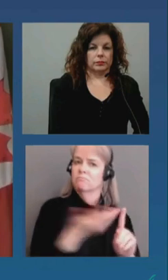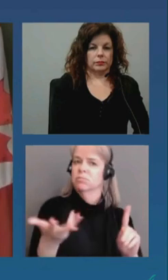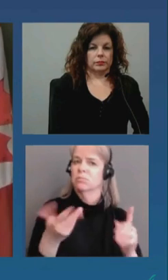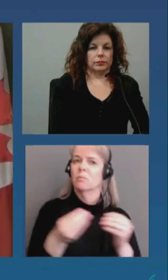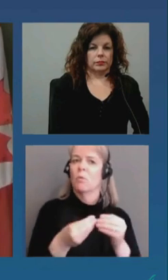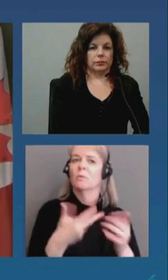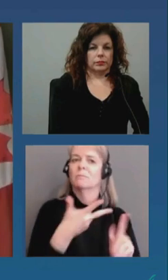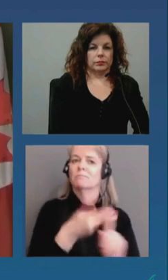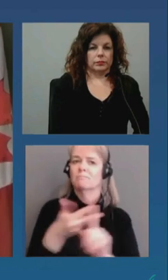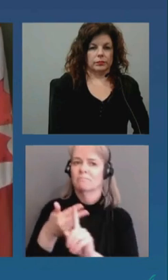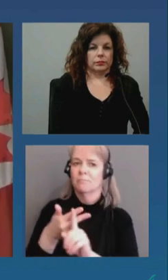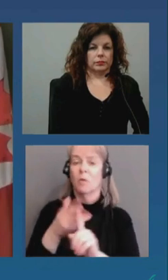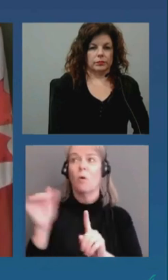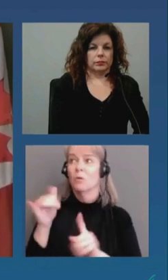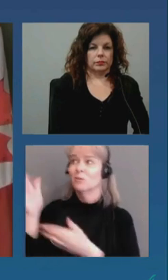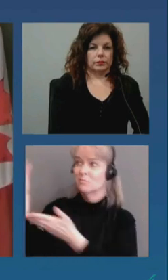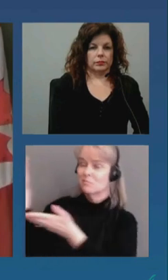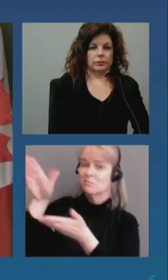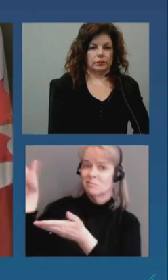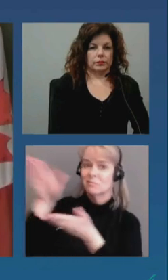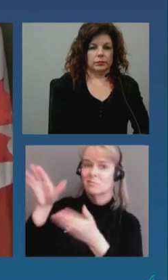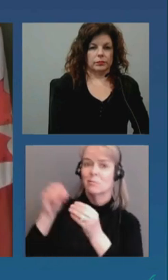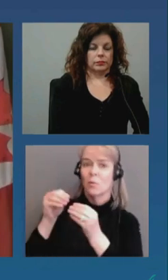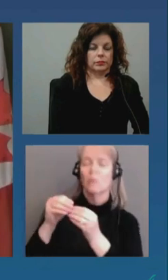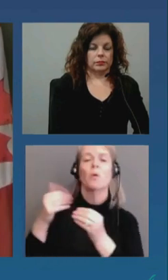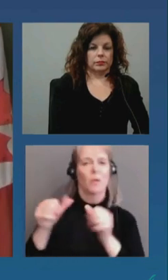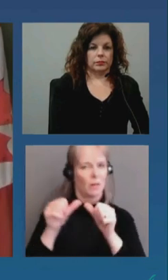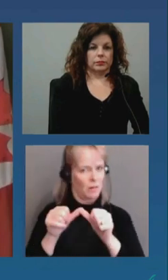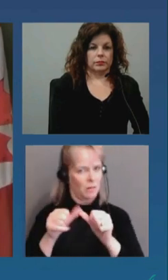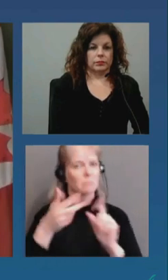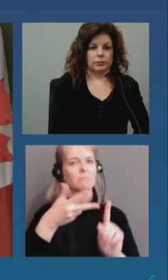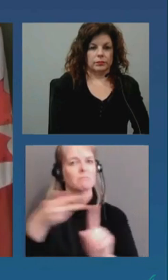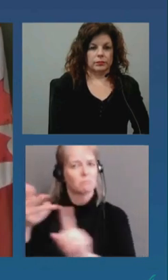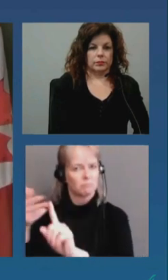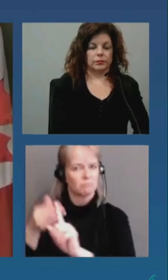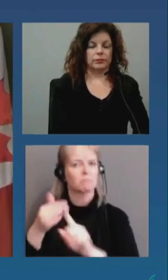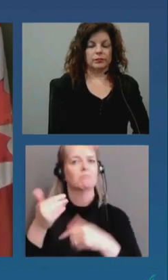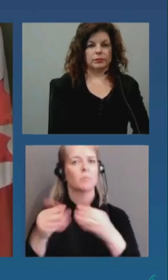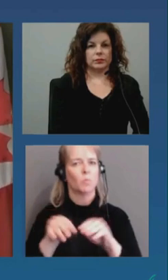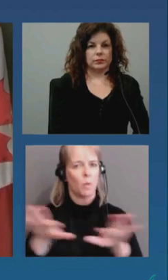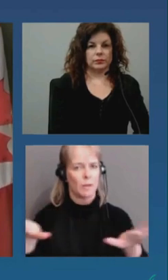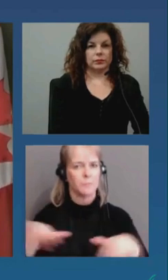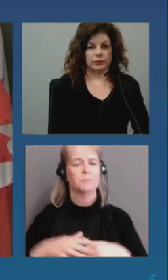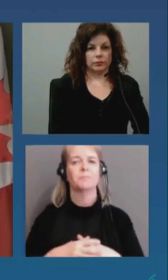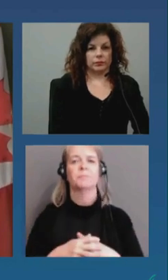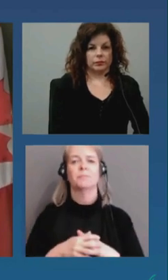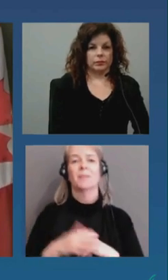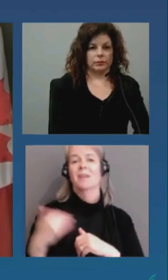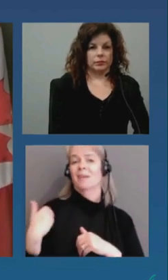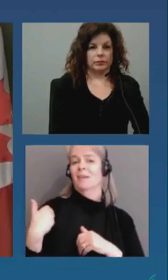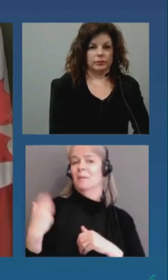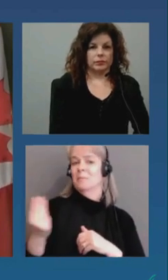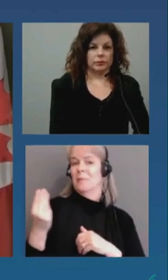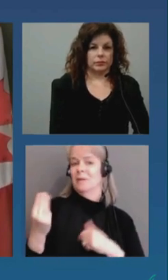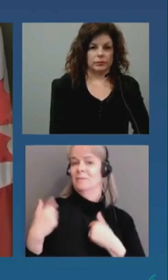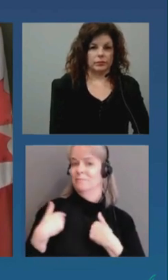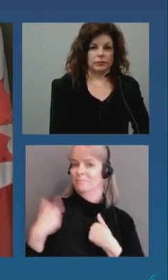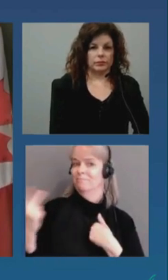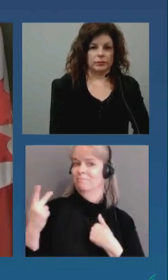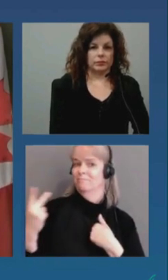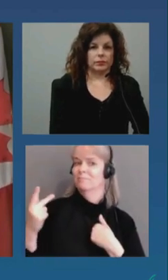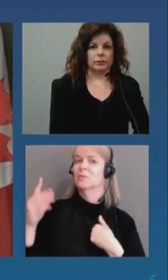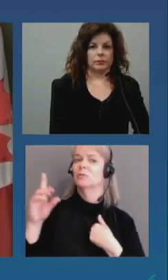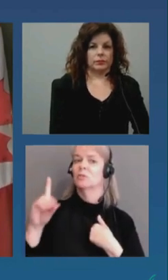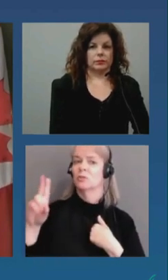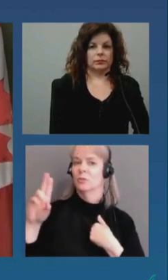of particular note in a joint statement issued by dr etches and myself on monday we announced that all essential